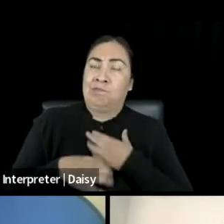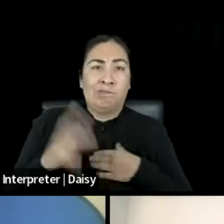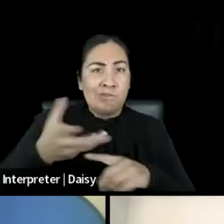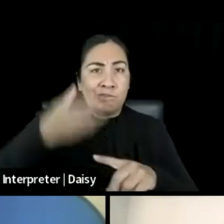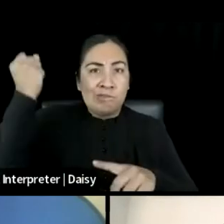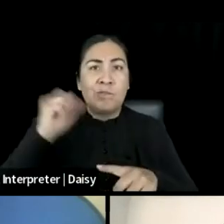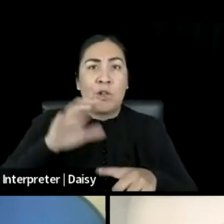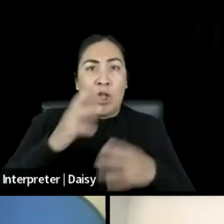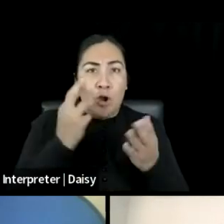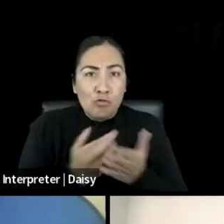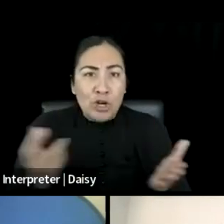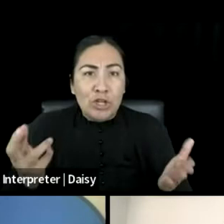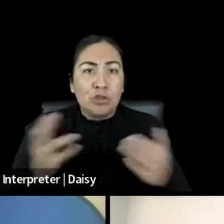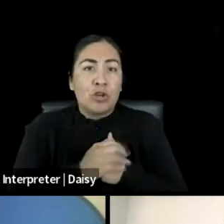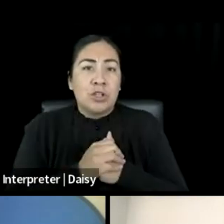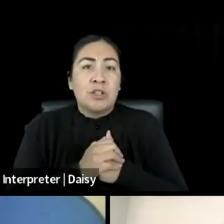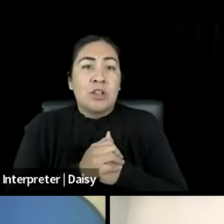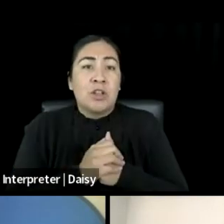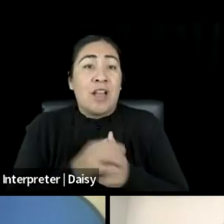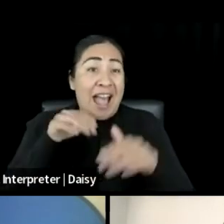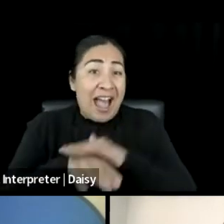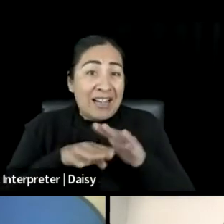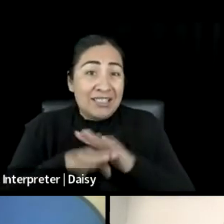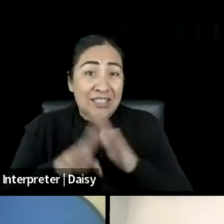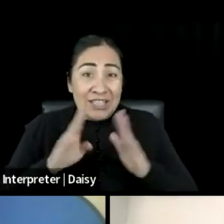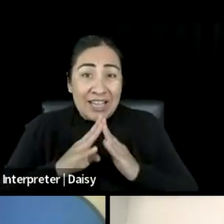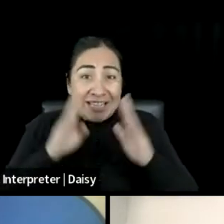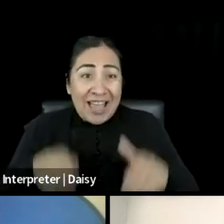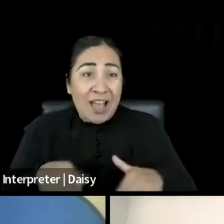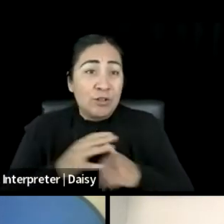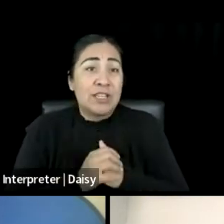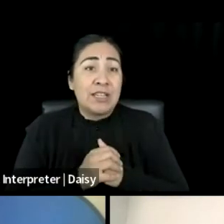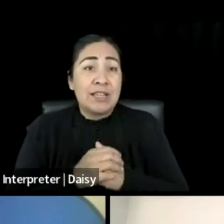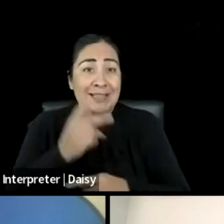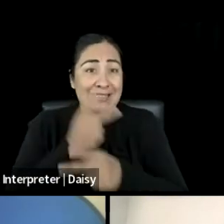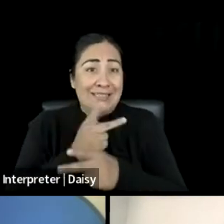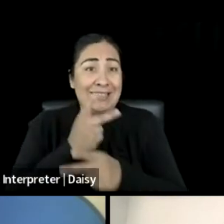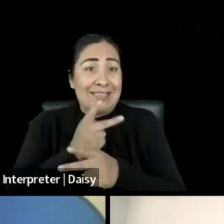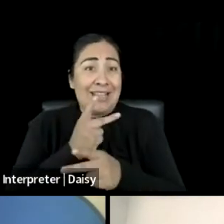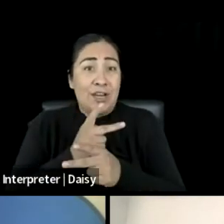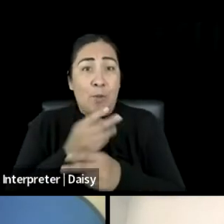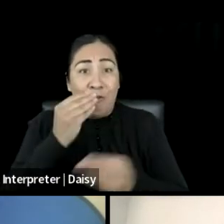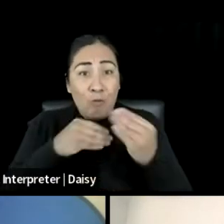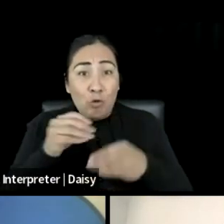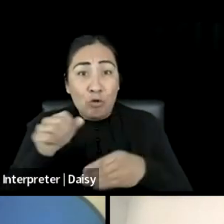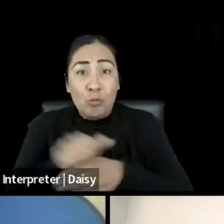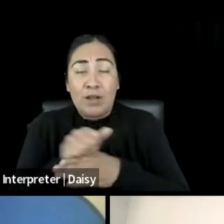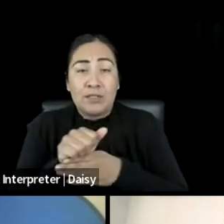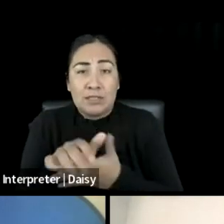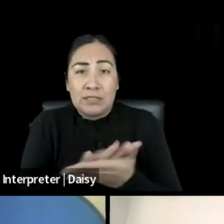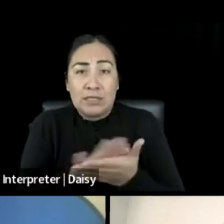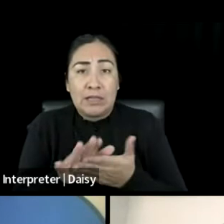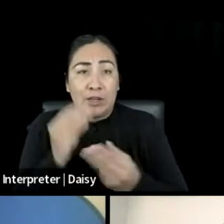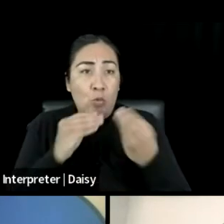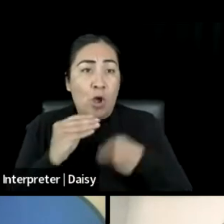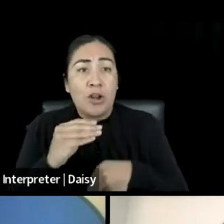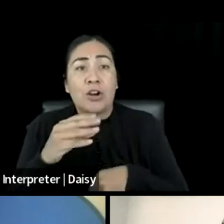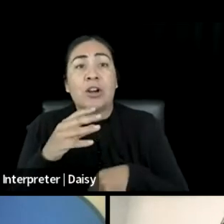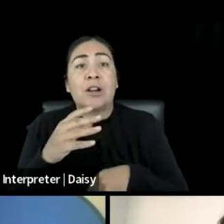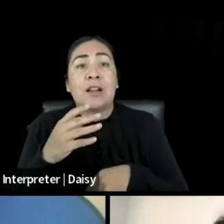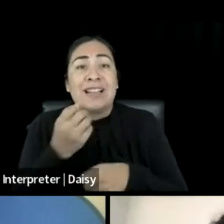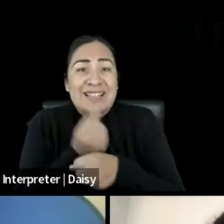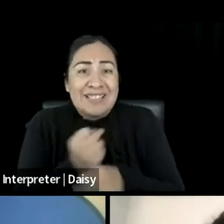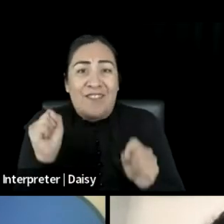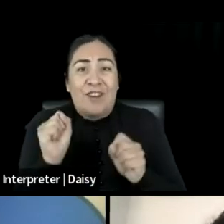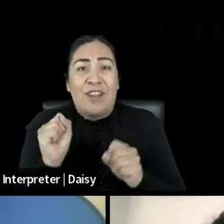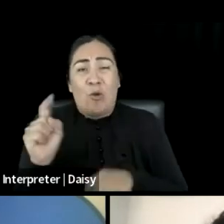access to housing, sustainable food practices, clean water, safety, and the land where they once lived with their families. This